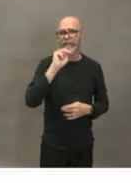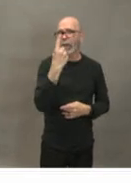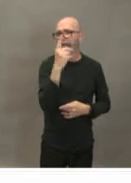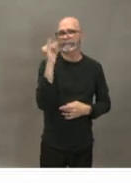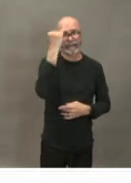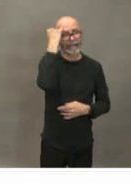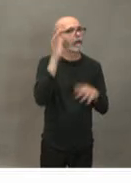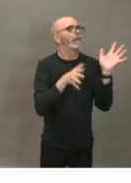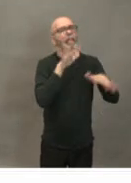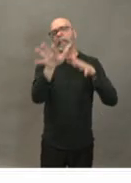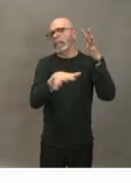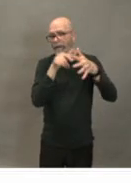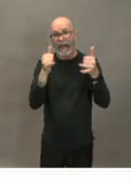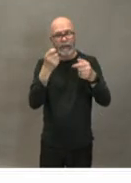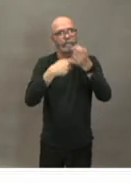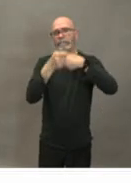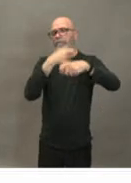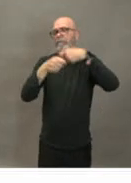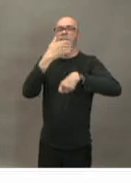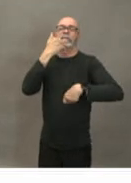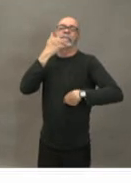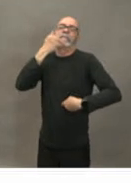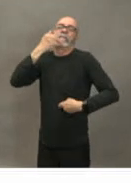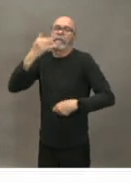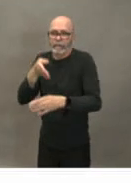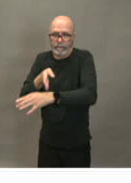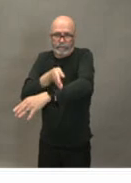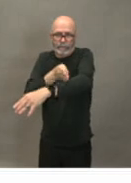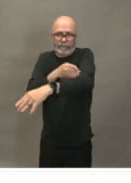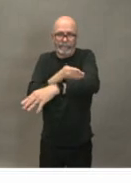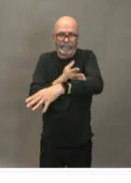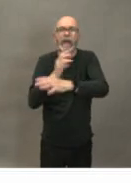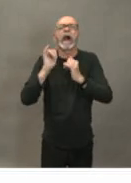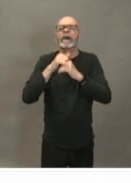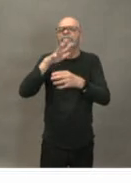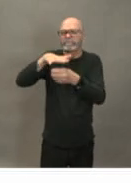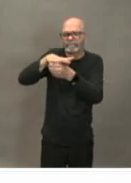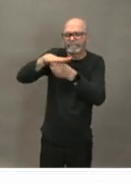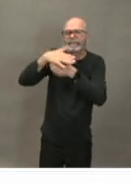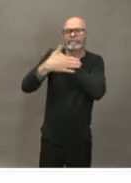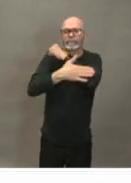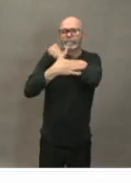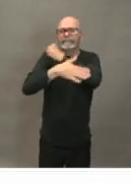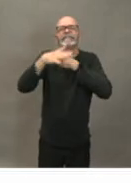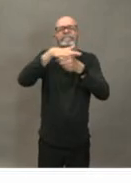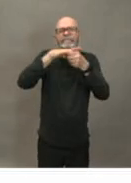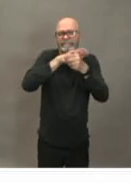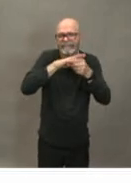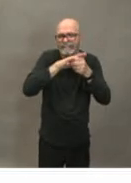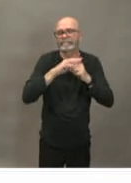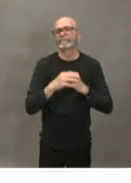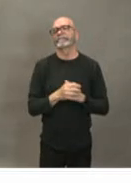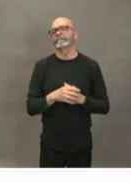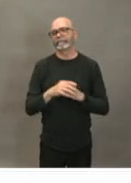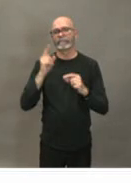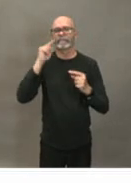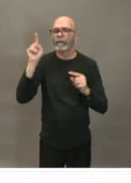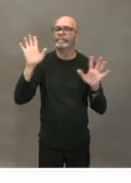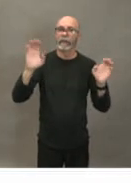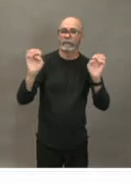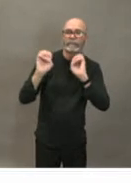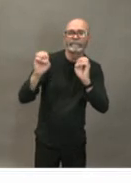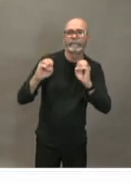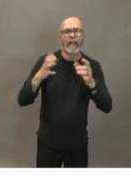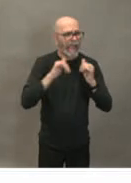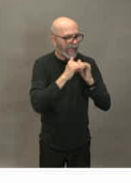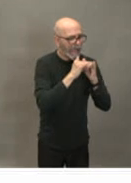also reaching out starting conversations with our municipal emergency management folks and how what role do they play at at the municipal level so this